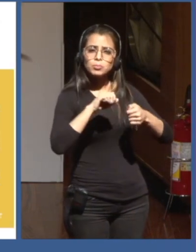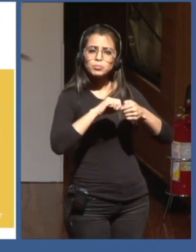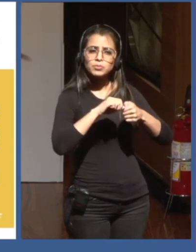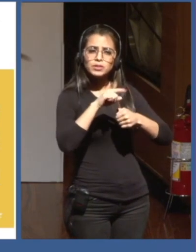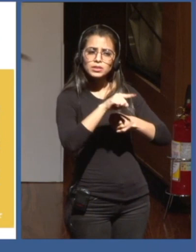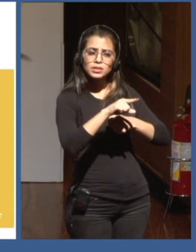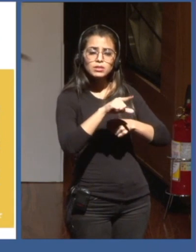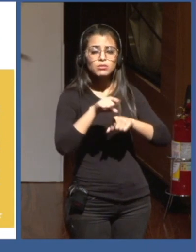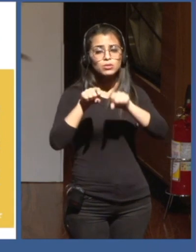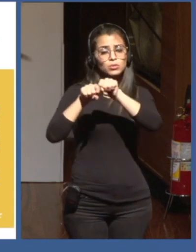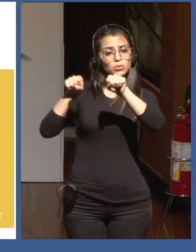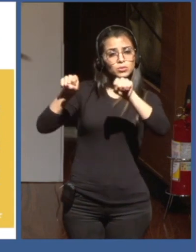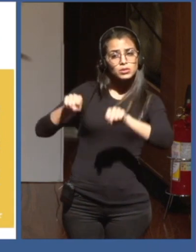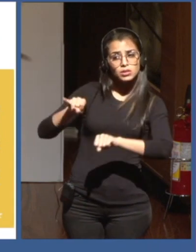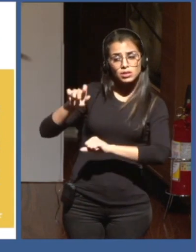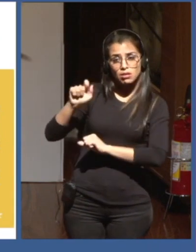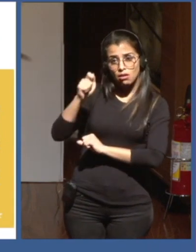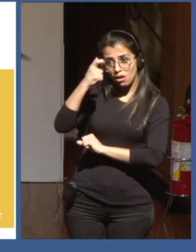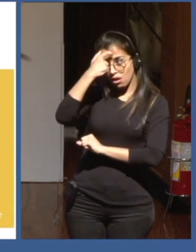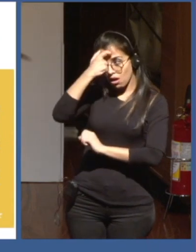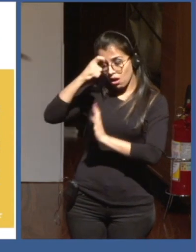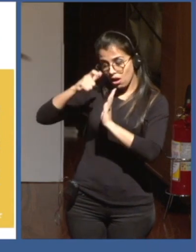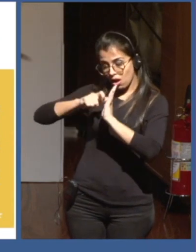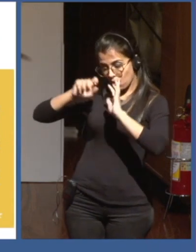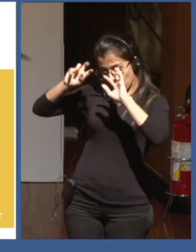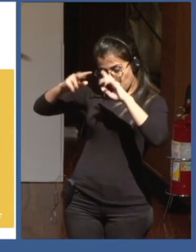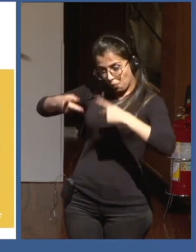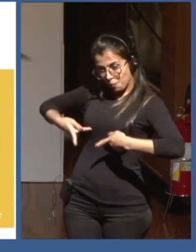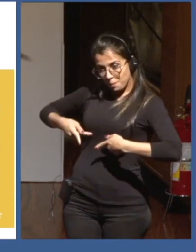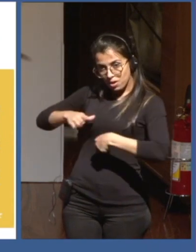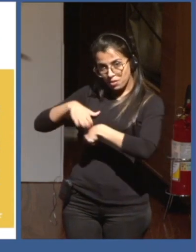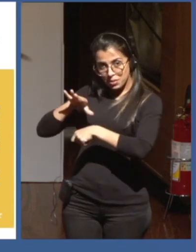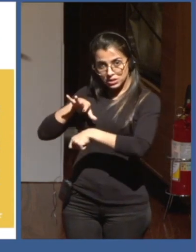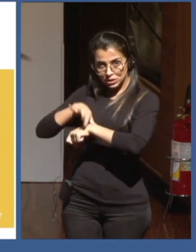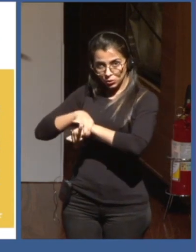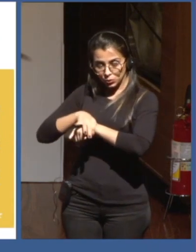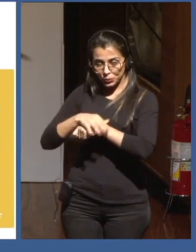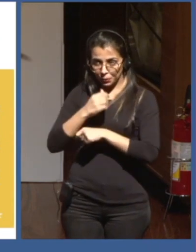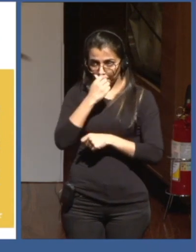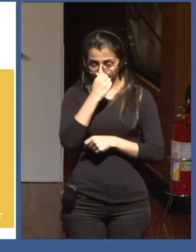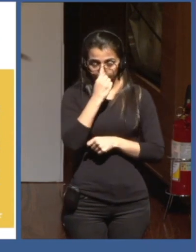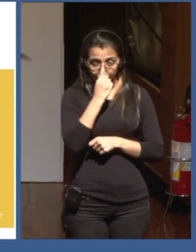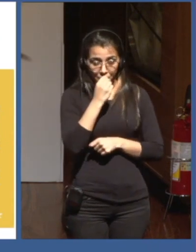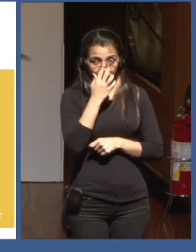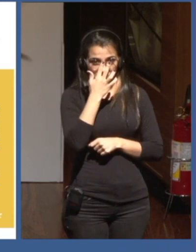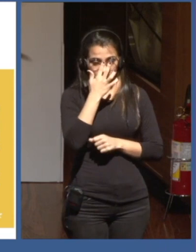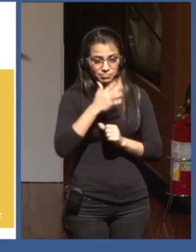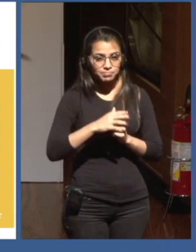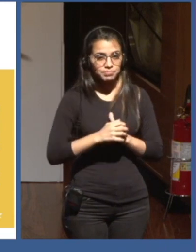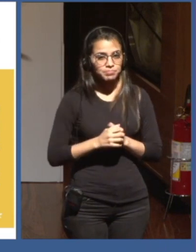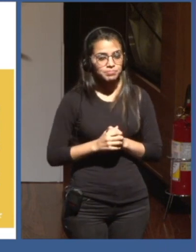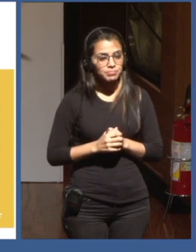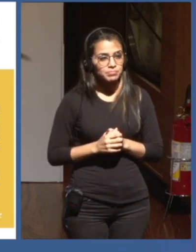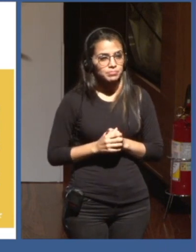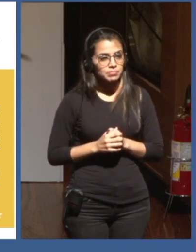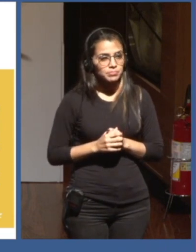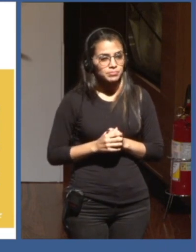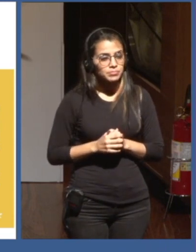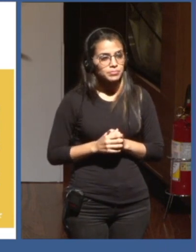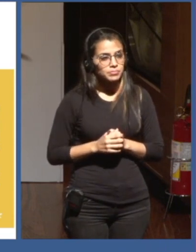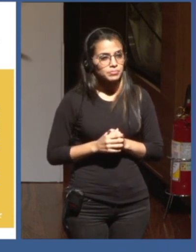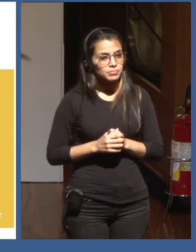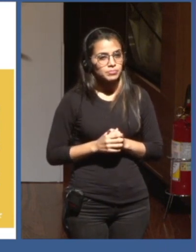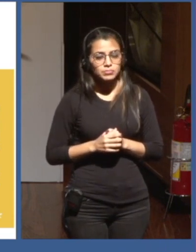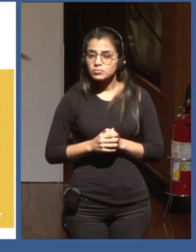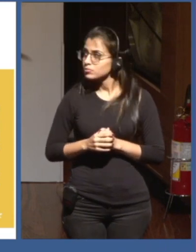And so, key, and it is a UNESCO conference, so, of course, literacy, learning, and I will